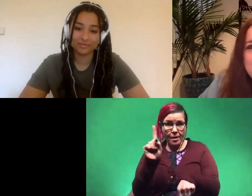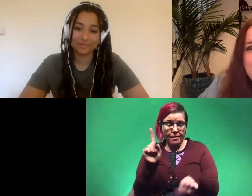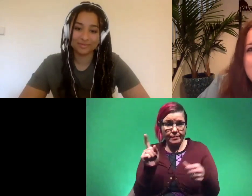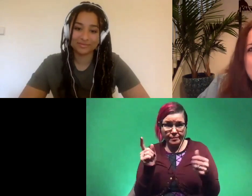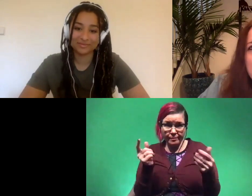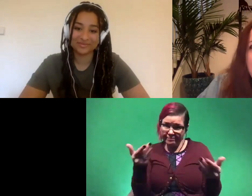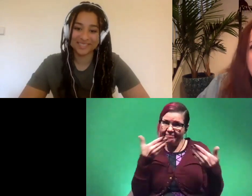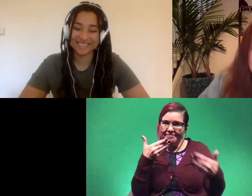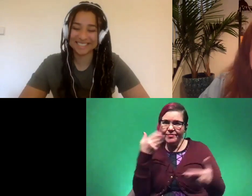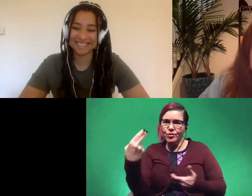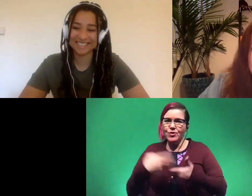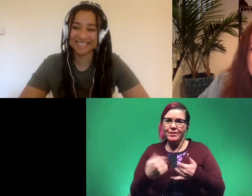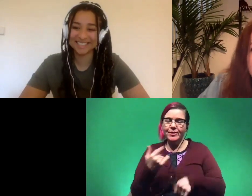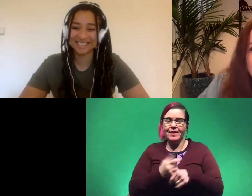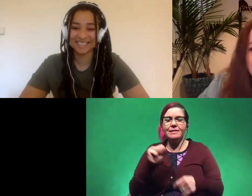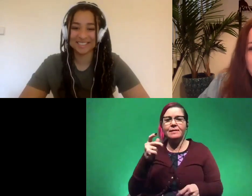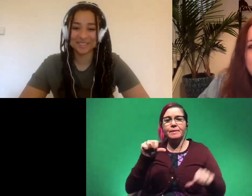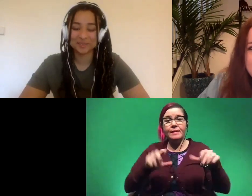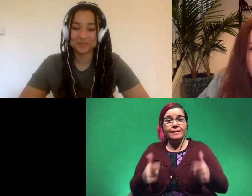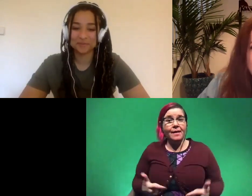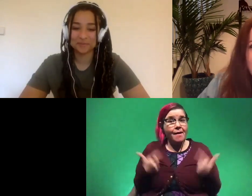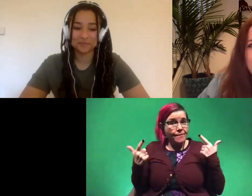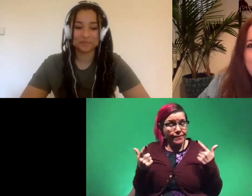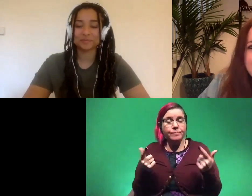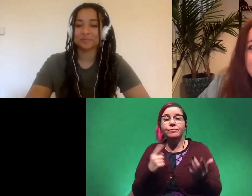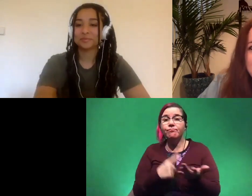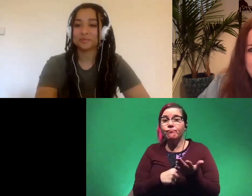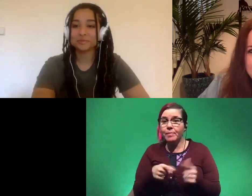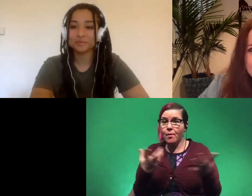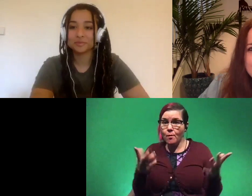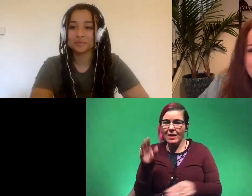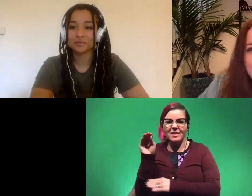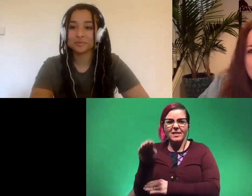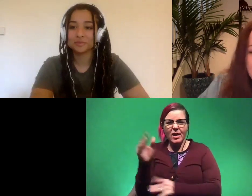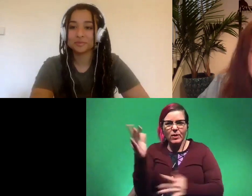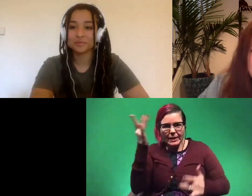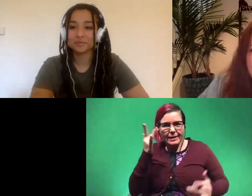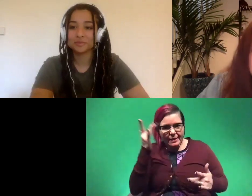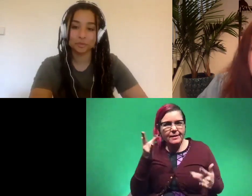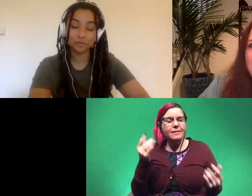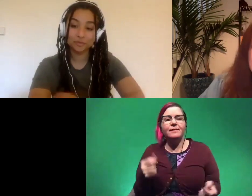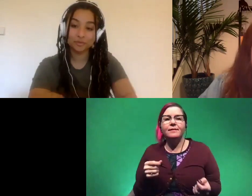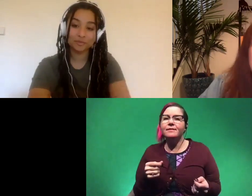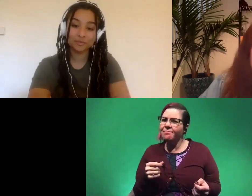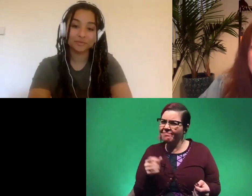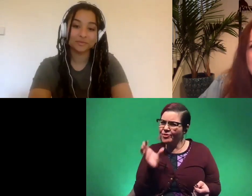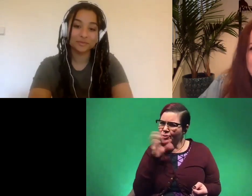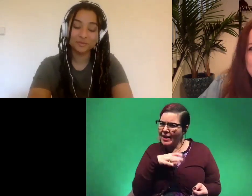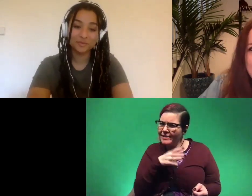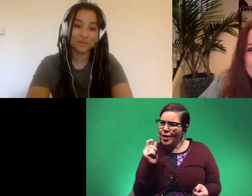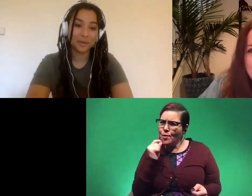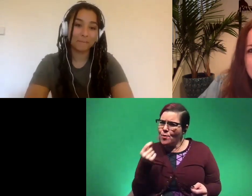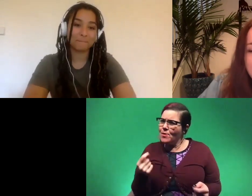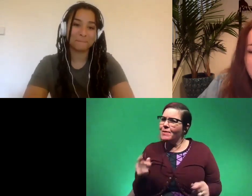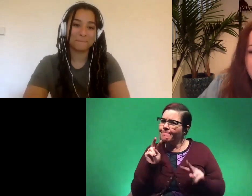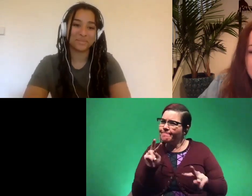thank you for joining us everyone at skype a scientist live we're going to be talking all about dinosaur diseases today which is like so weird and so cool and i'm really excited